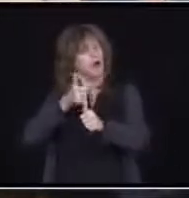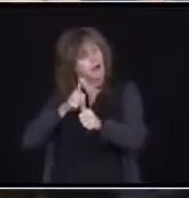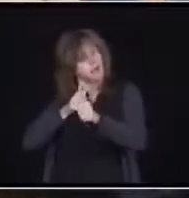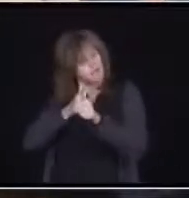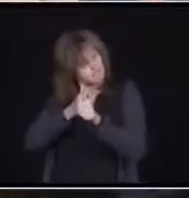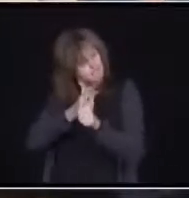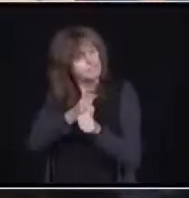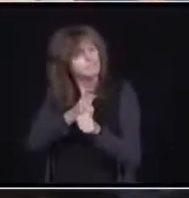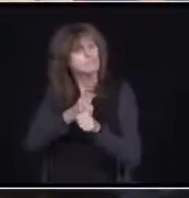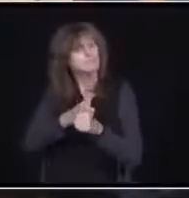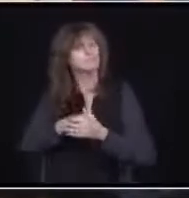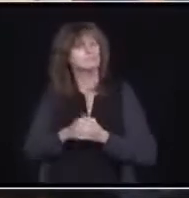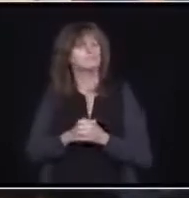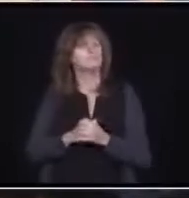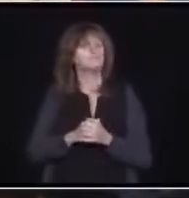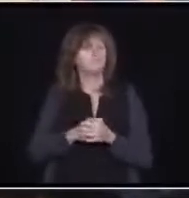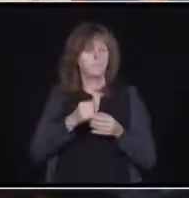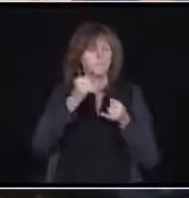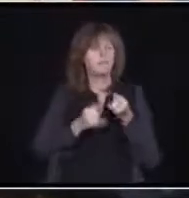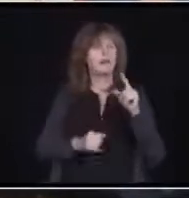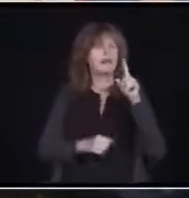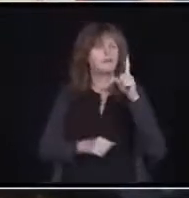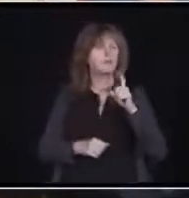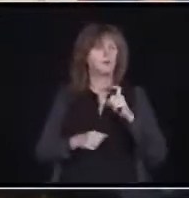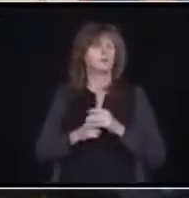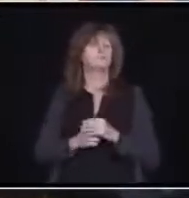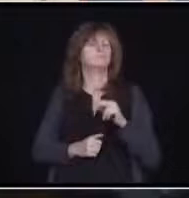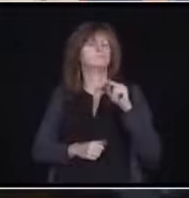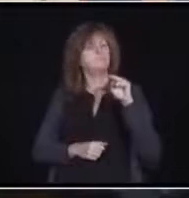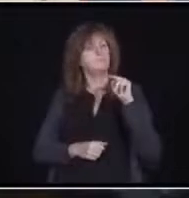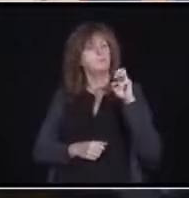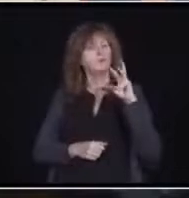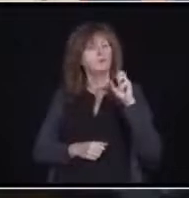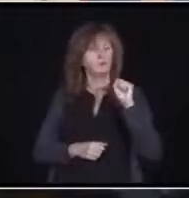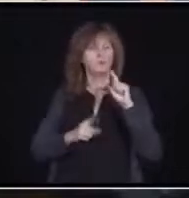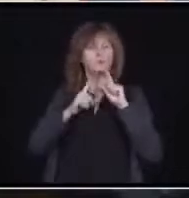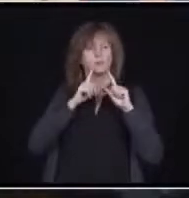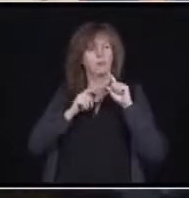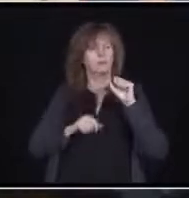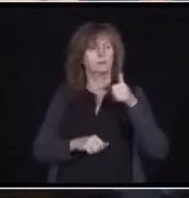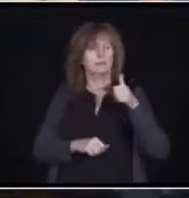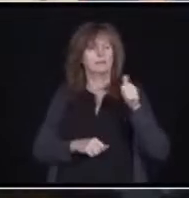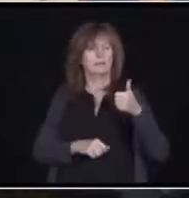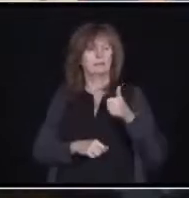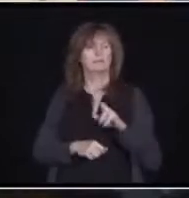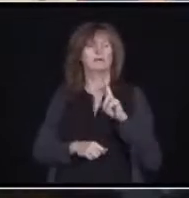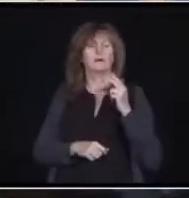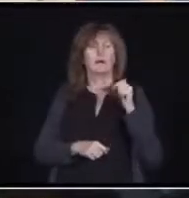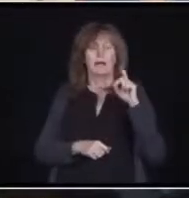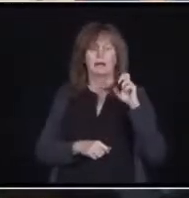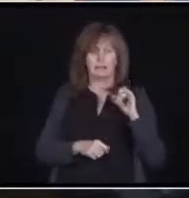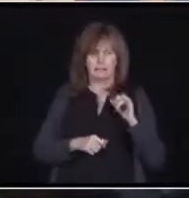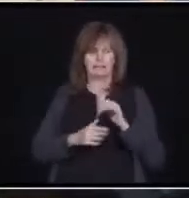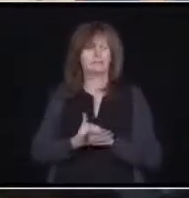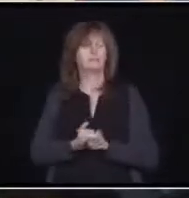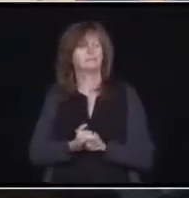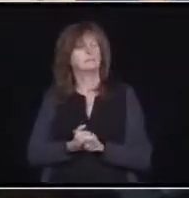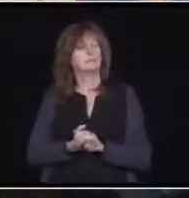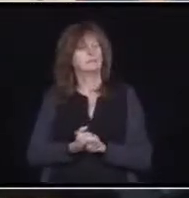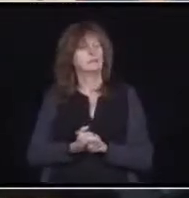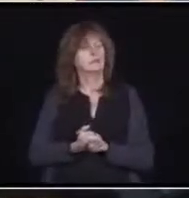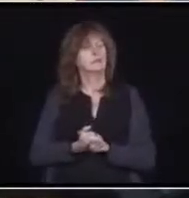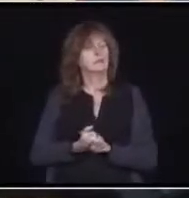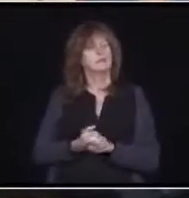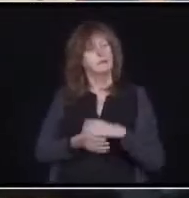Newstalk 1010. Please go ahead. Hi, Haley. Thank you. Hi, Premier. When it comes to reporting on COVID